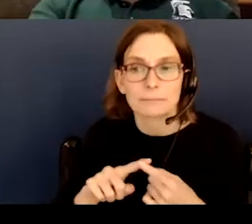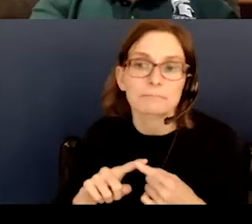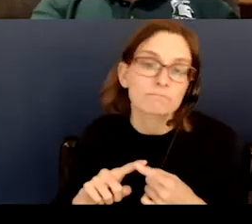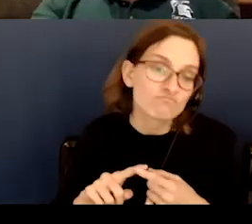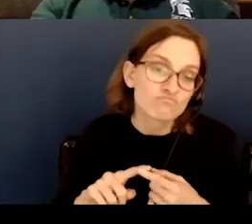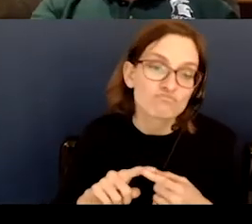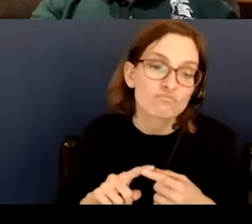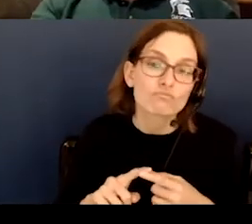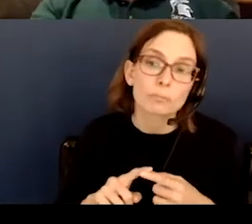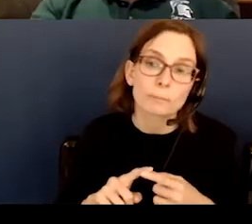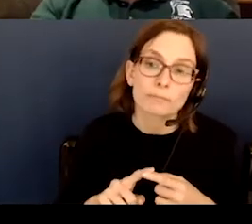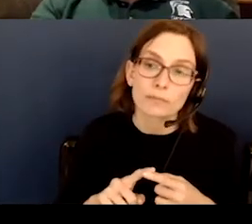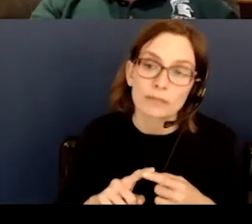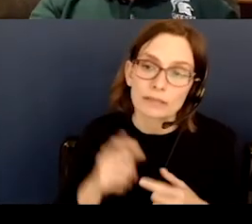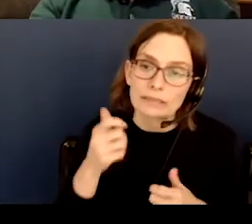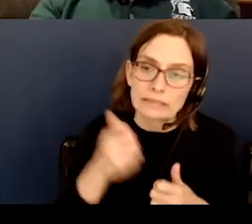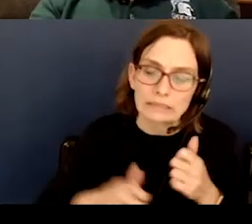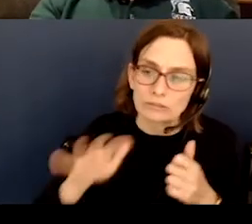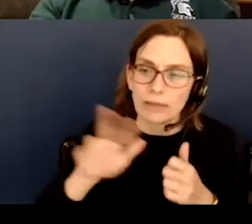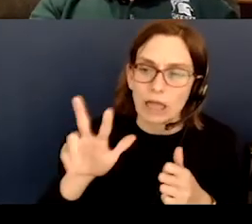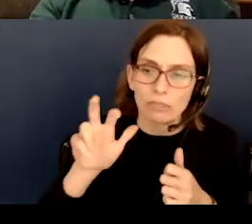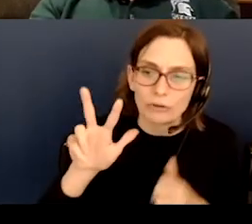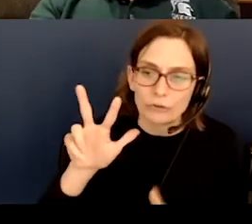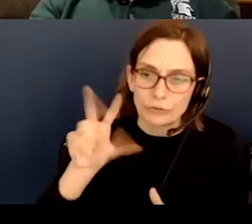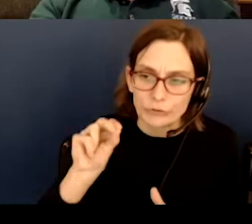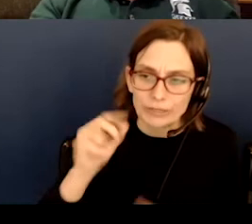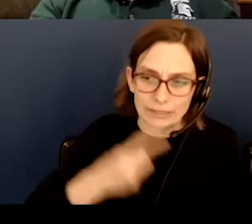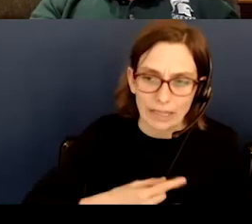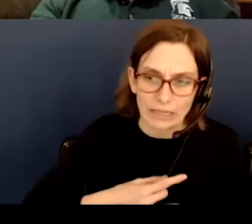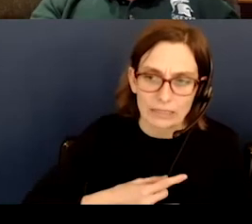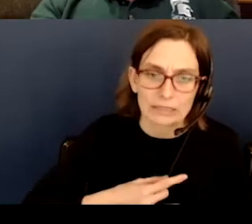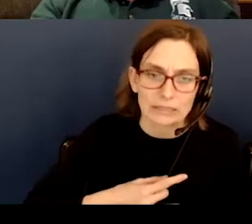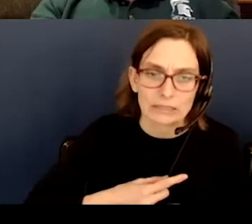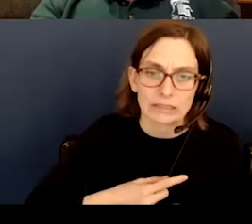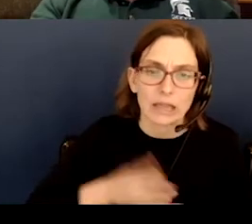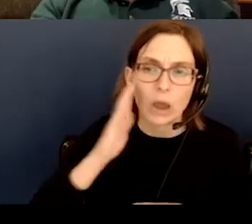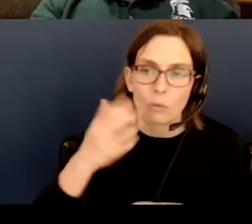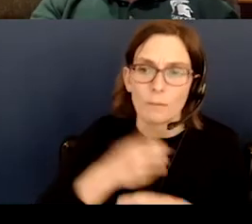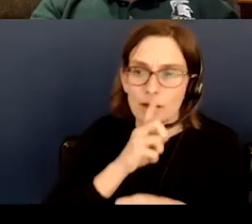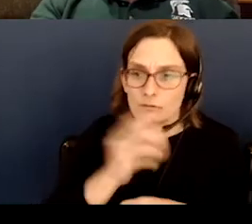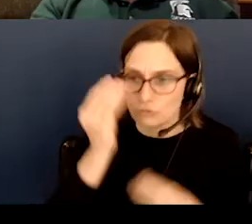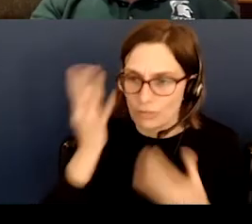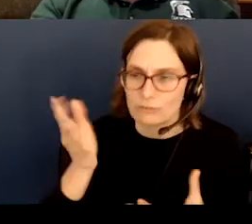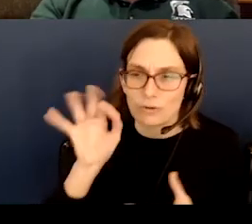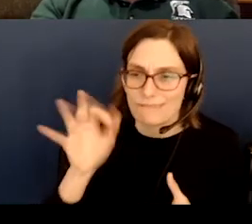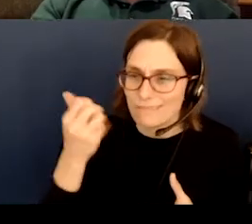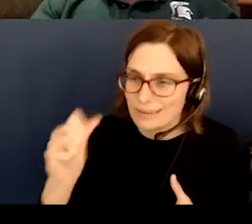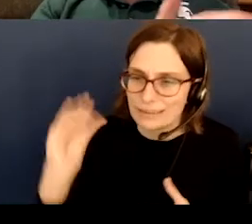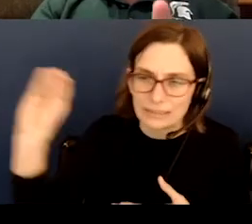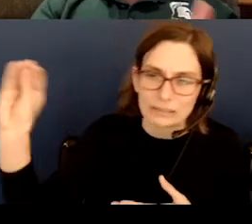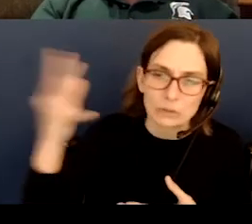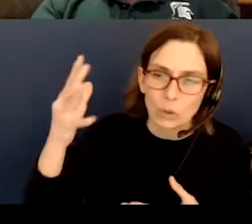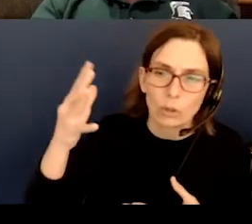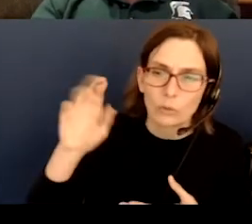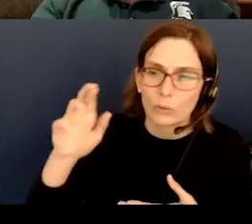330 days apart. And I will make sure to let you know if there is a solar or lunar eclipse, if the